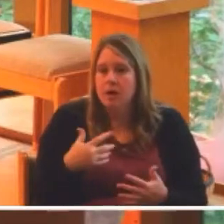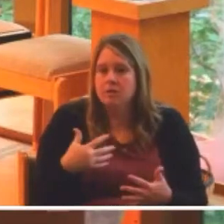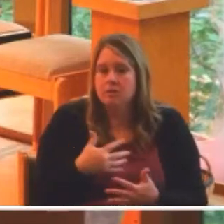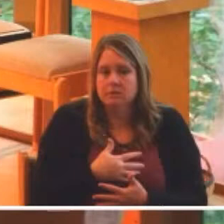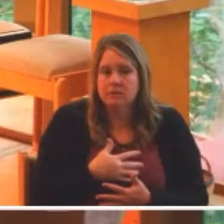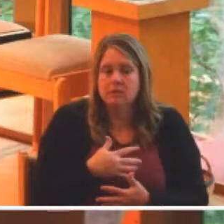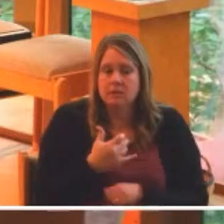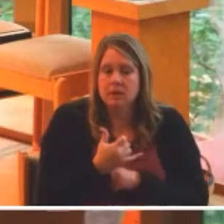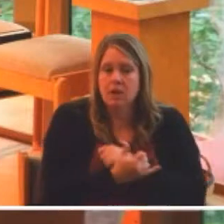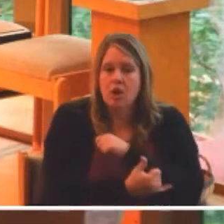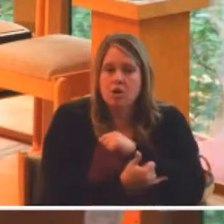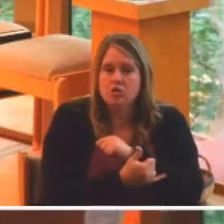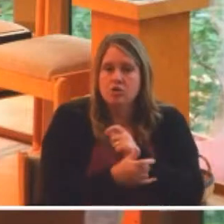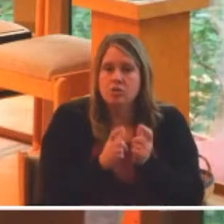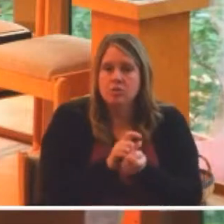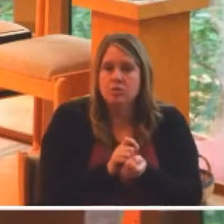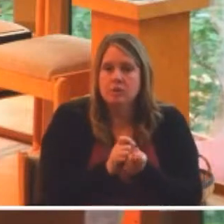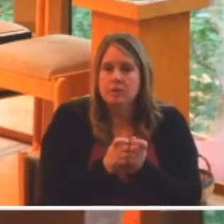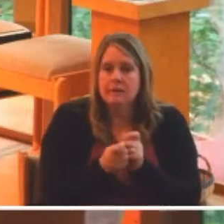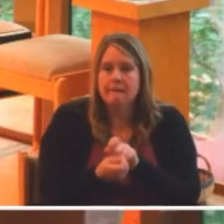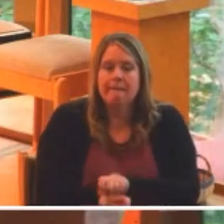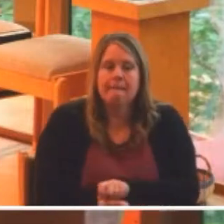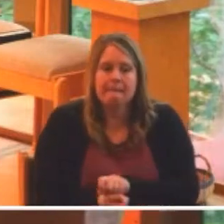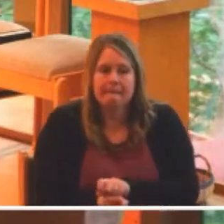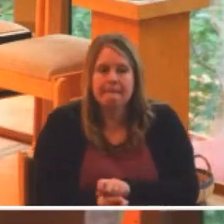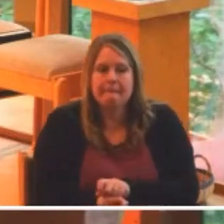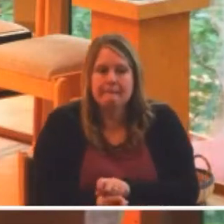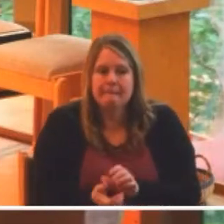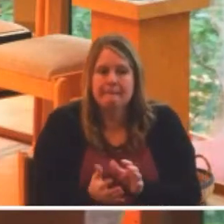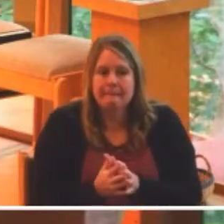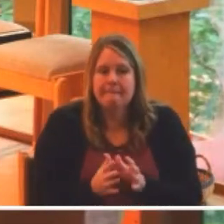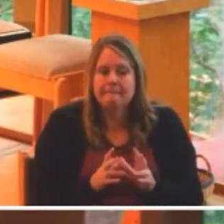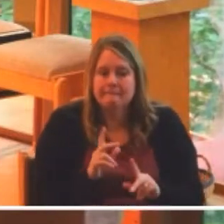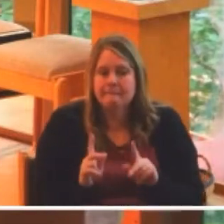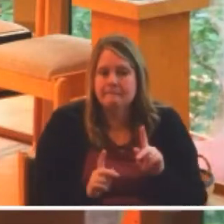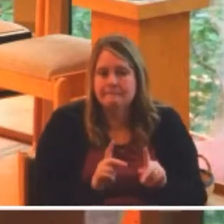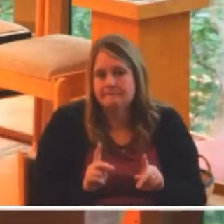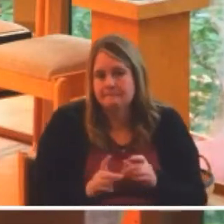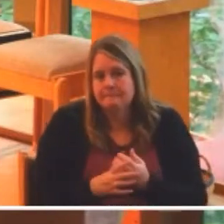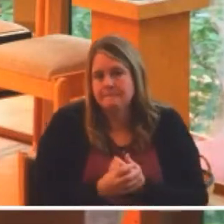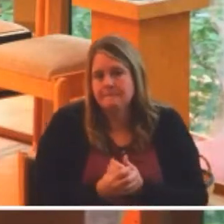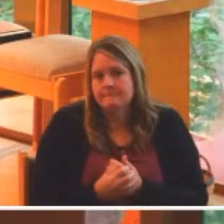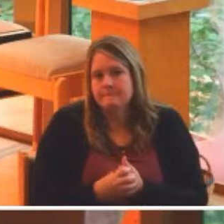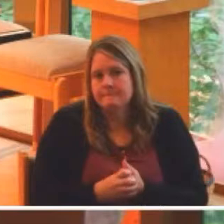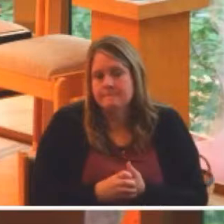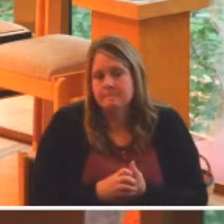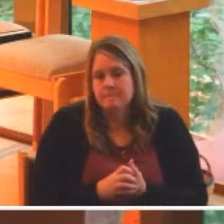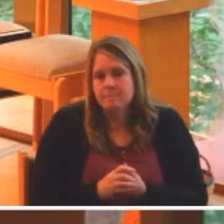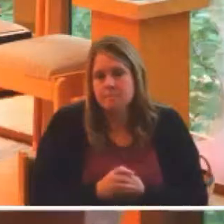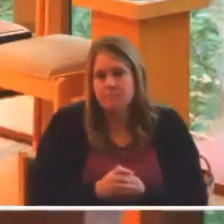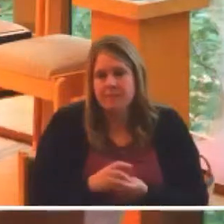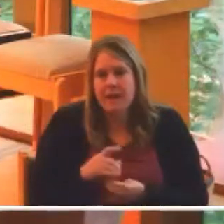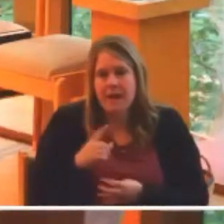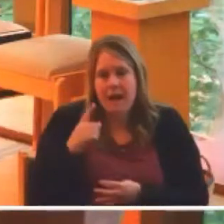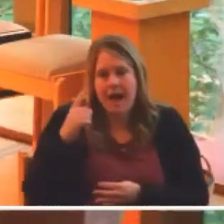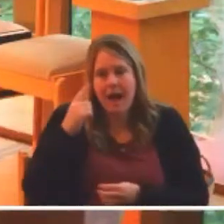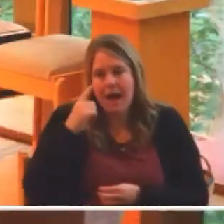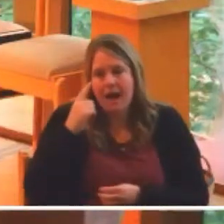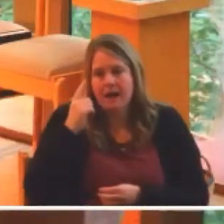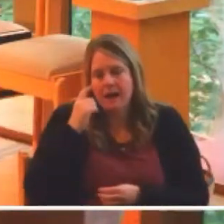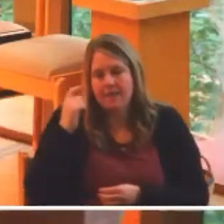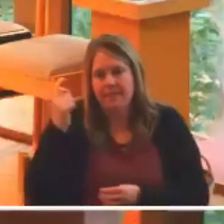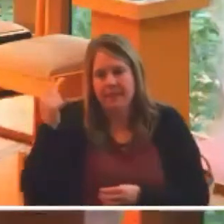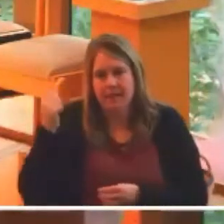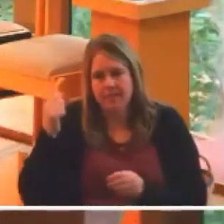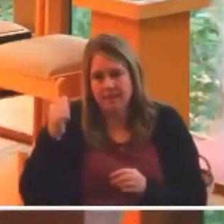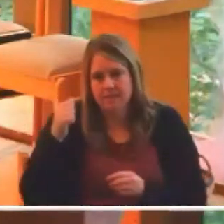vision is something different, and a lot of the people with those positions are Christians too. One of the reasons why I